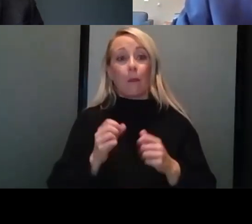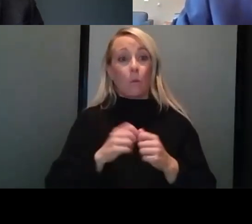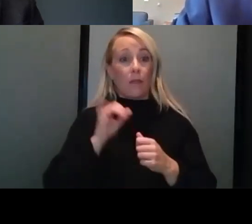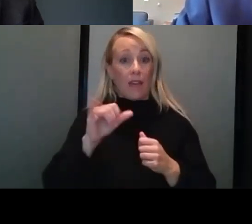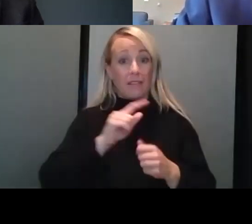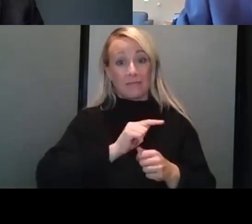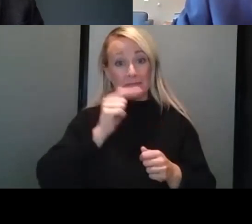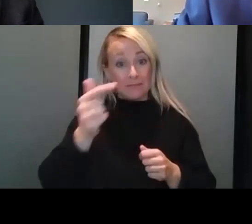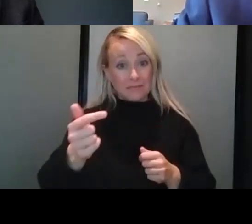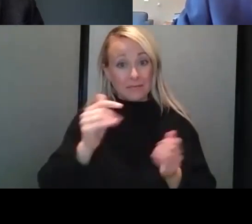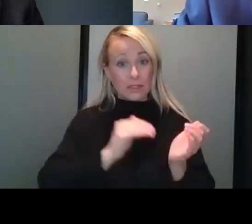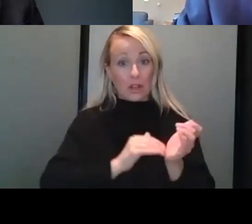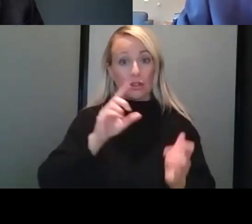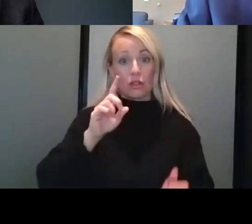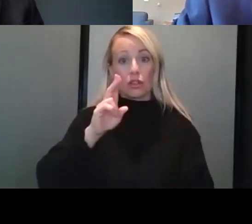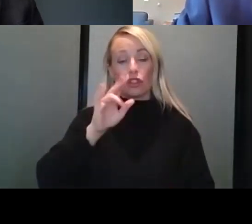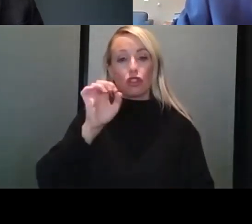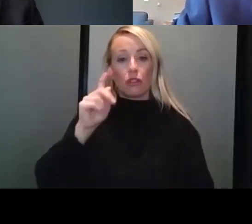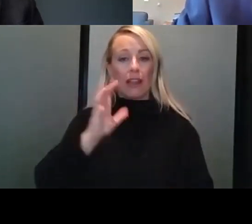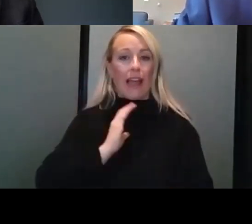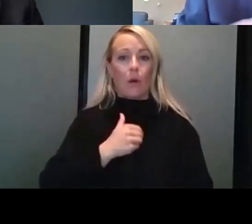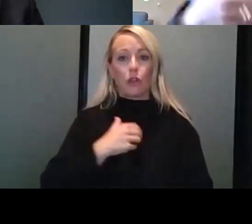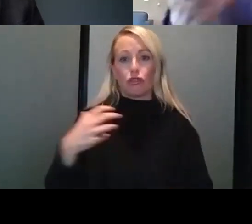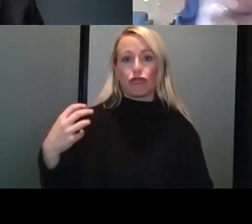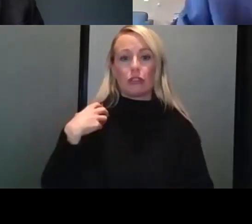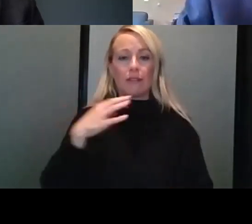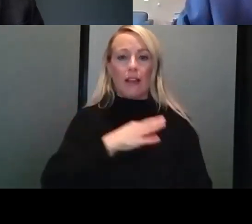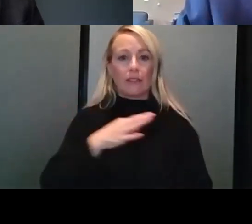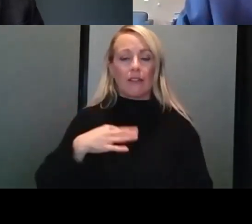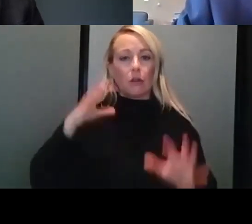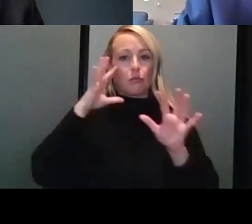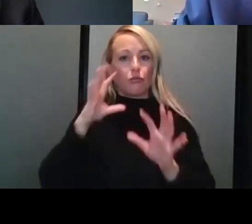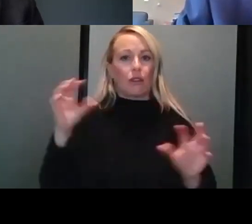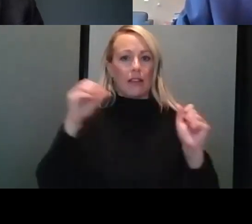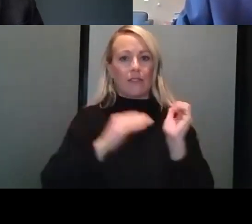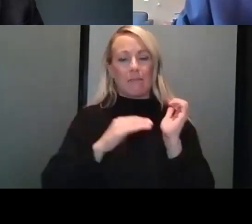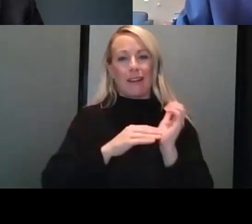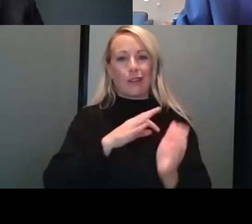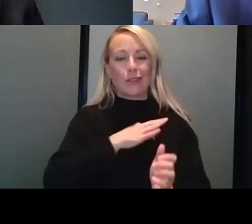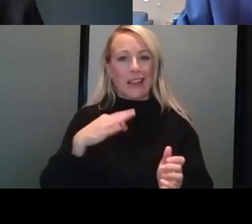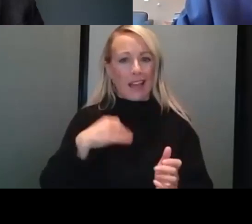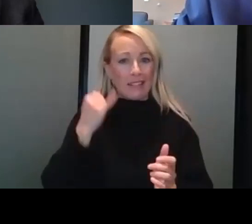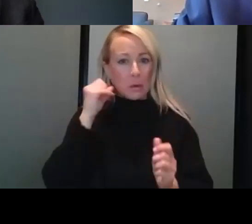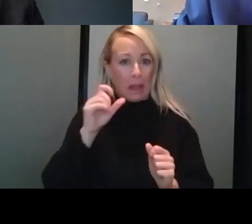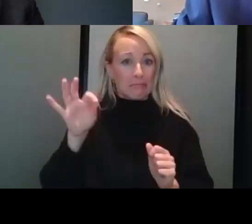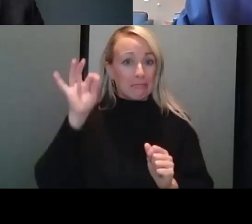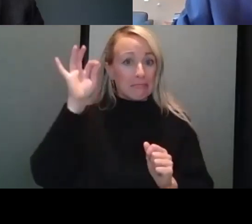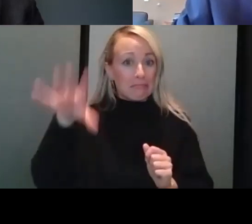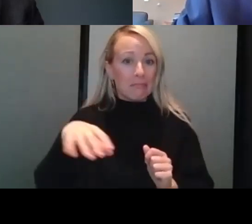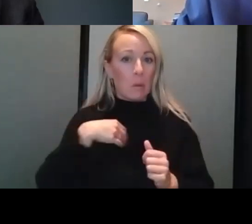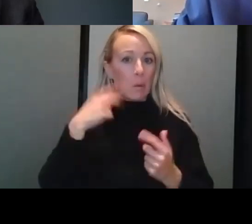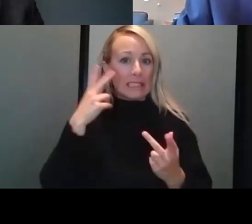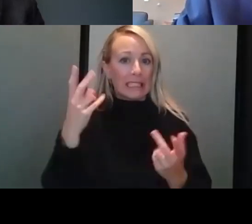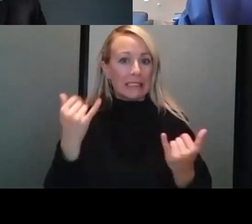Dr. Dirk, who's our chief of staff, president of our medical staff, to maybe give a little flavor of the medical profile, what we're seeing.